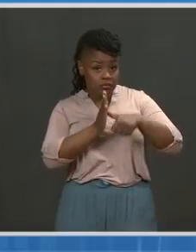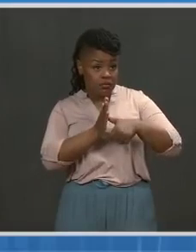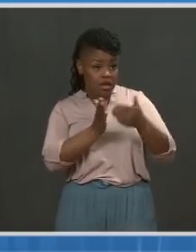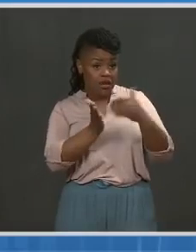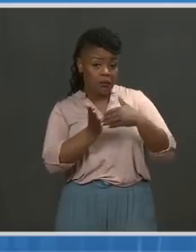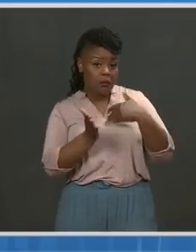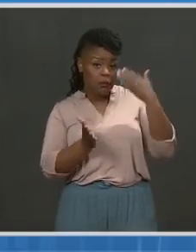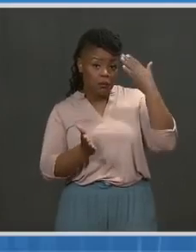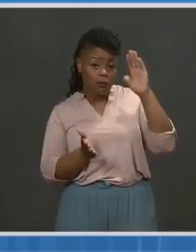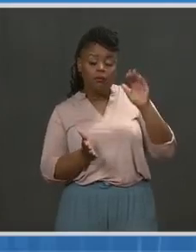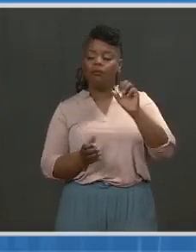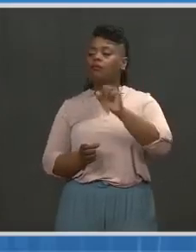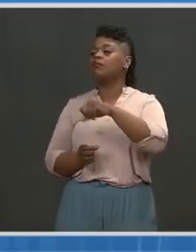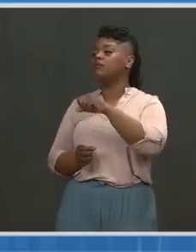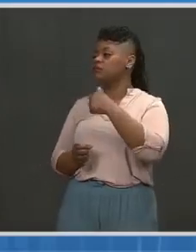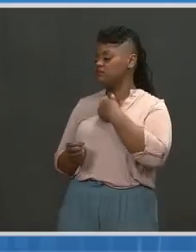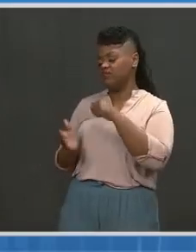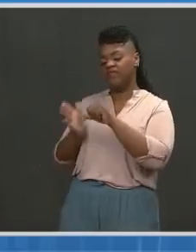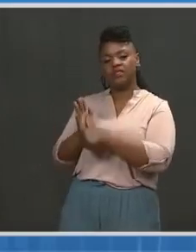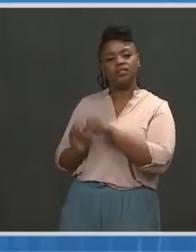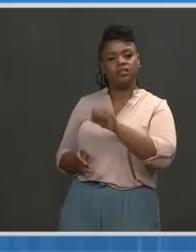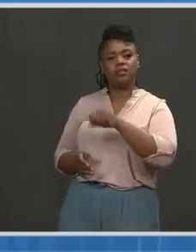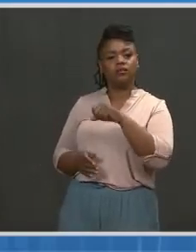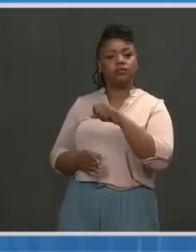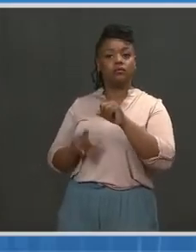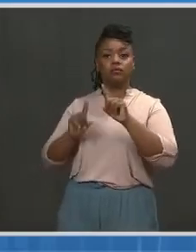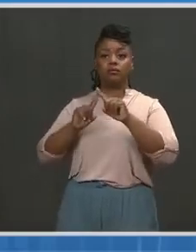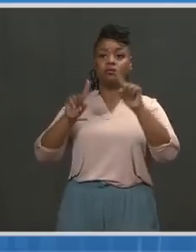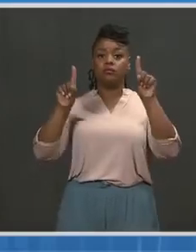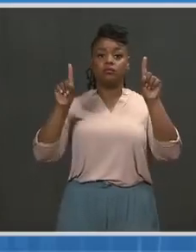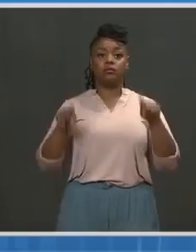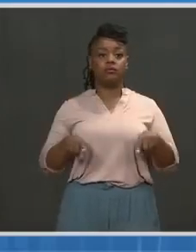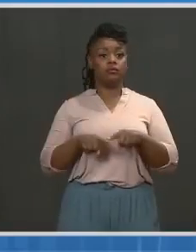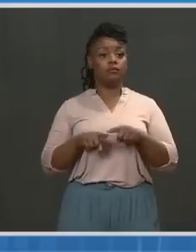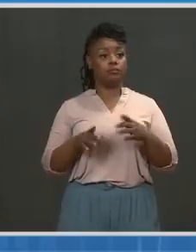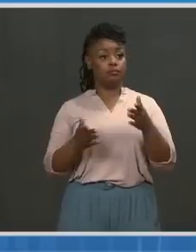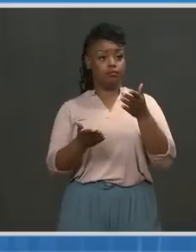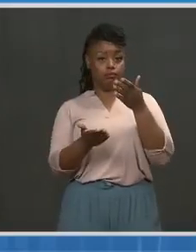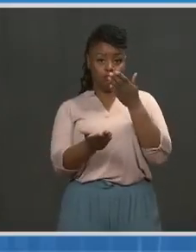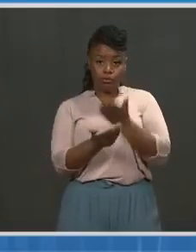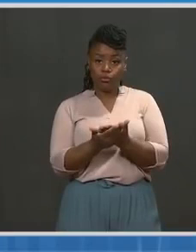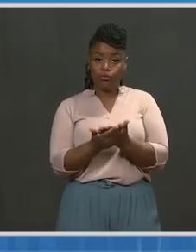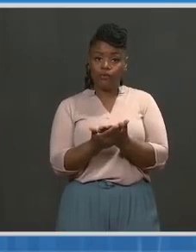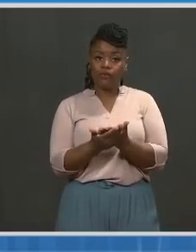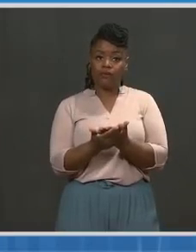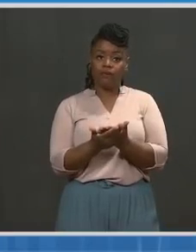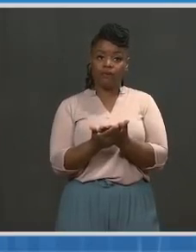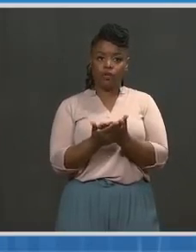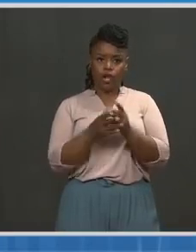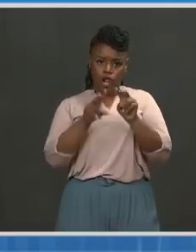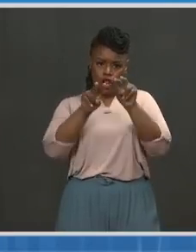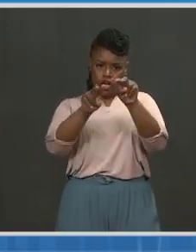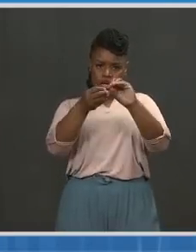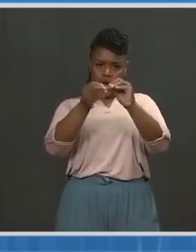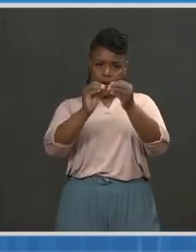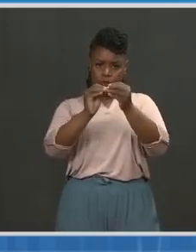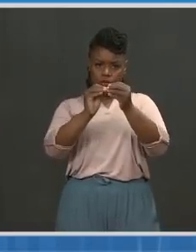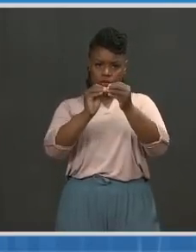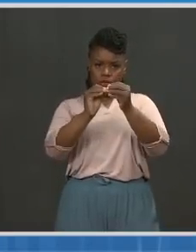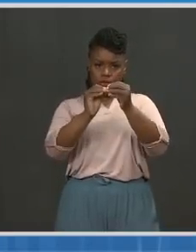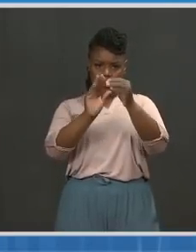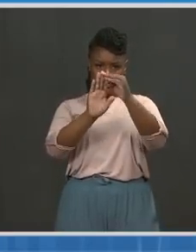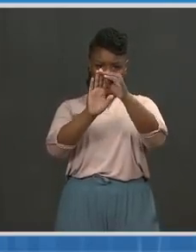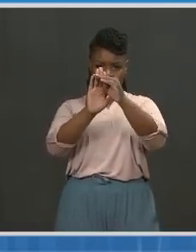perspective. Dr. Fauci, I think that graph I showed, Andy, on the second slide really speaks for itself. If you look at the level of